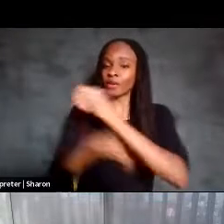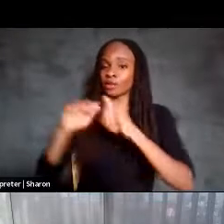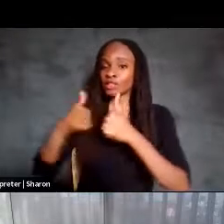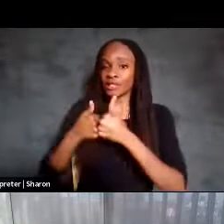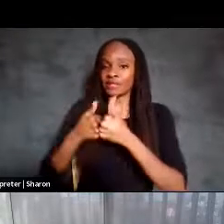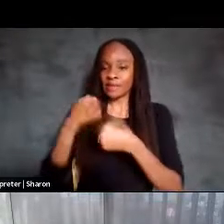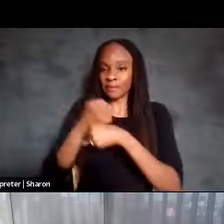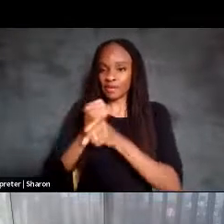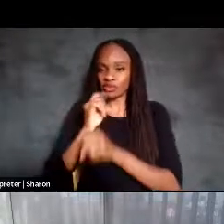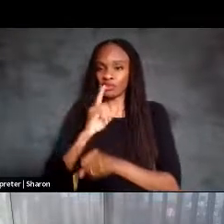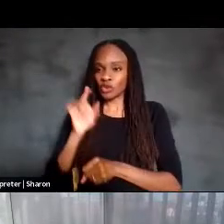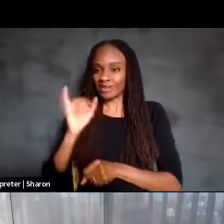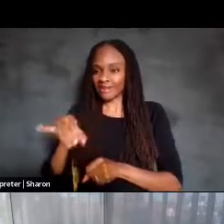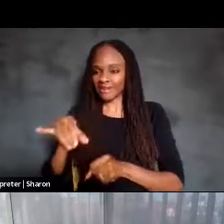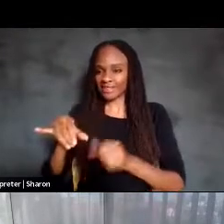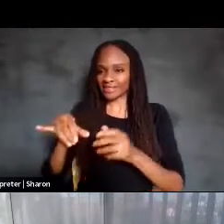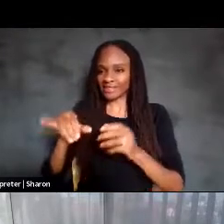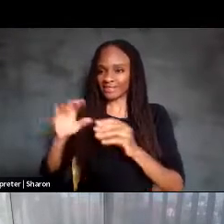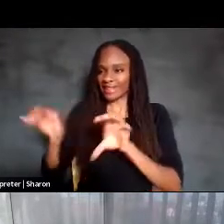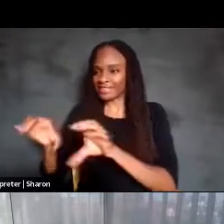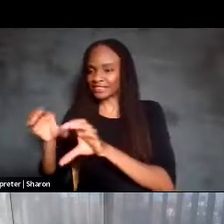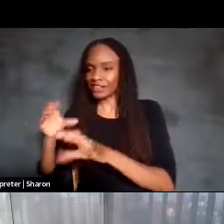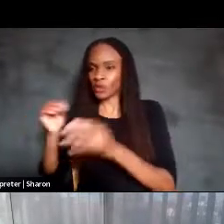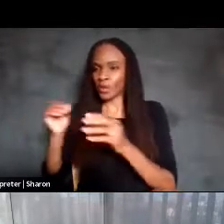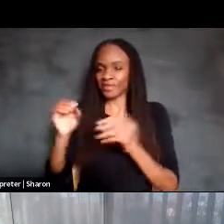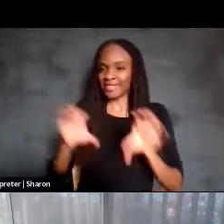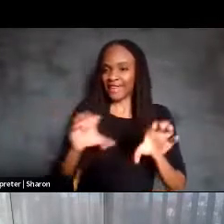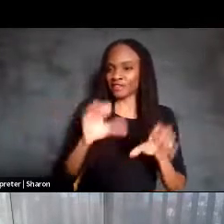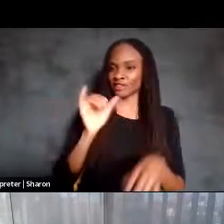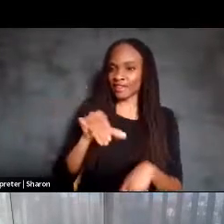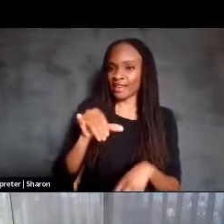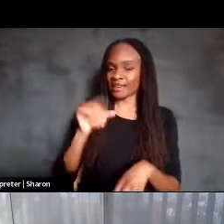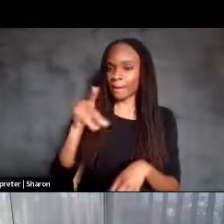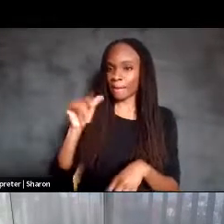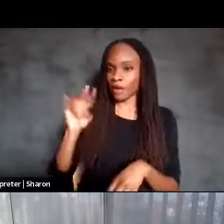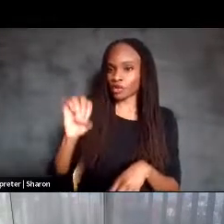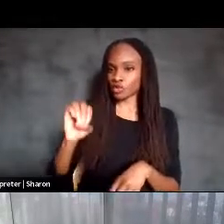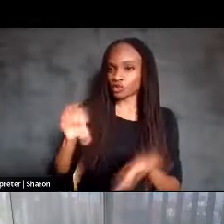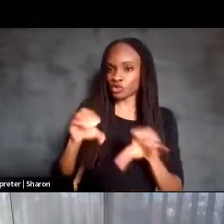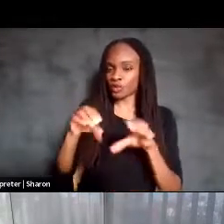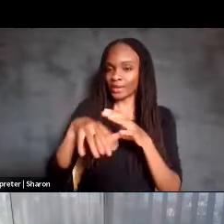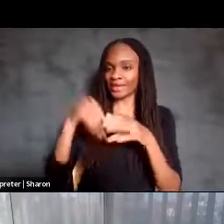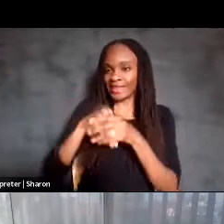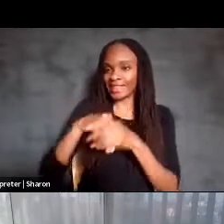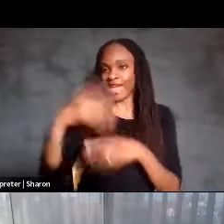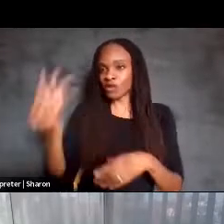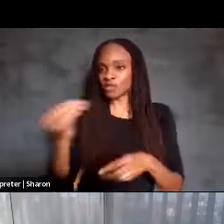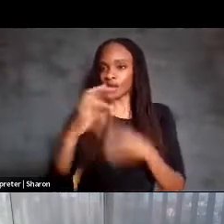activity with the actions that Pancho is taking outside in the world and the things that he's kind of experiencing.